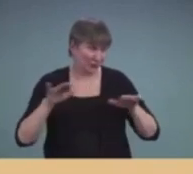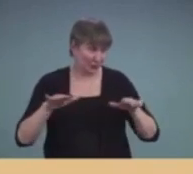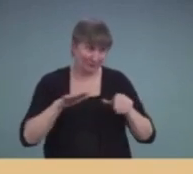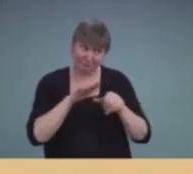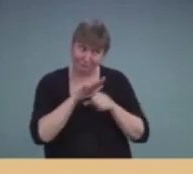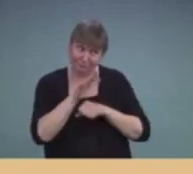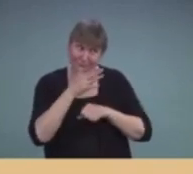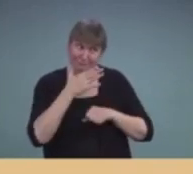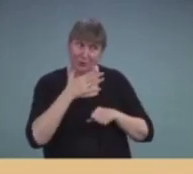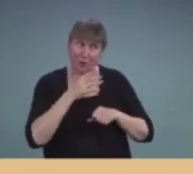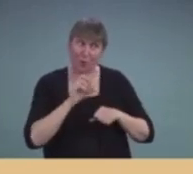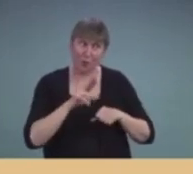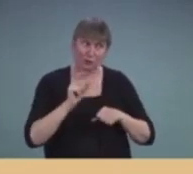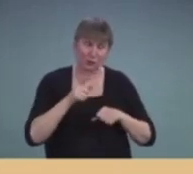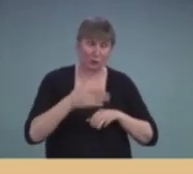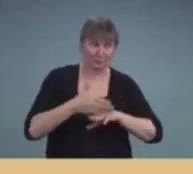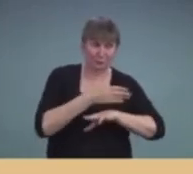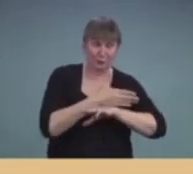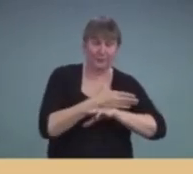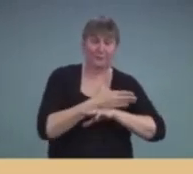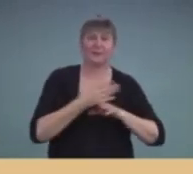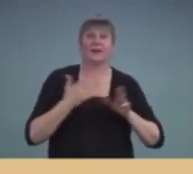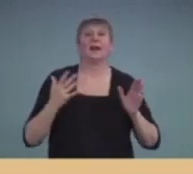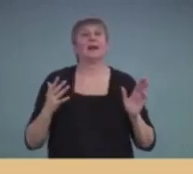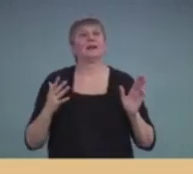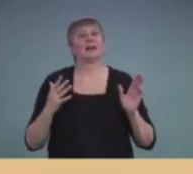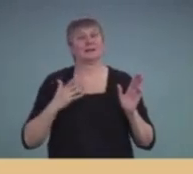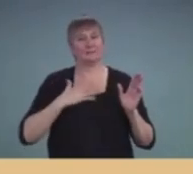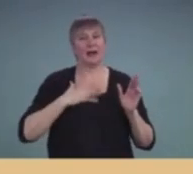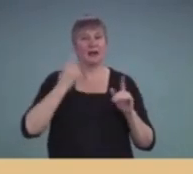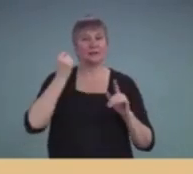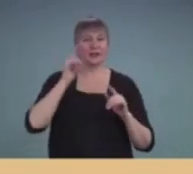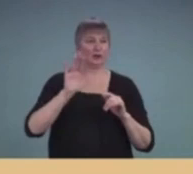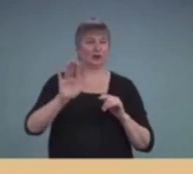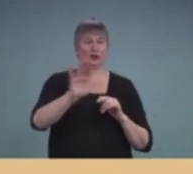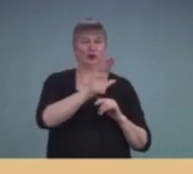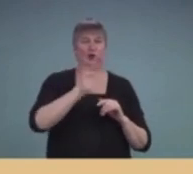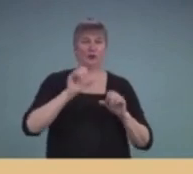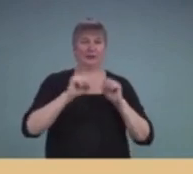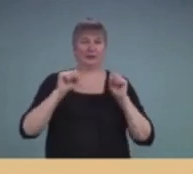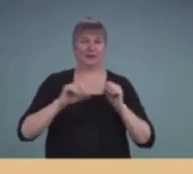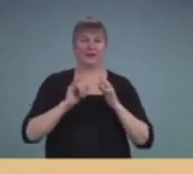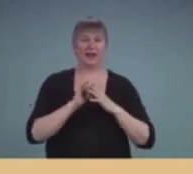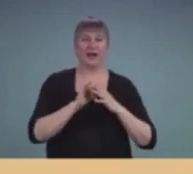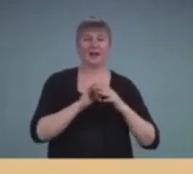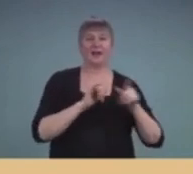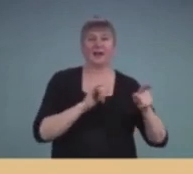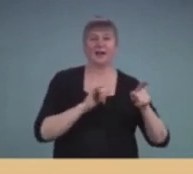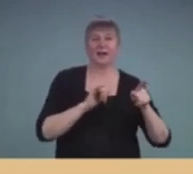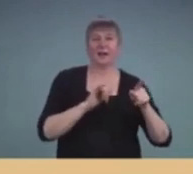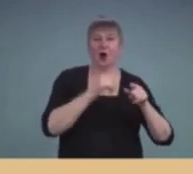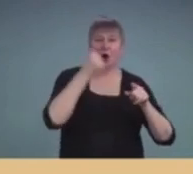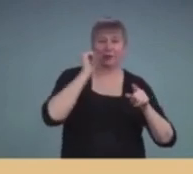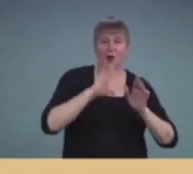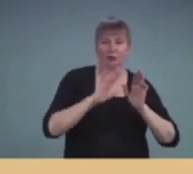we can do to improve on it? Because I understand in your system that diagnosing audiologist does include